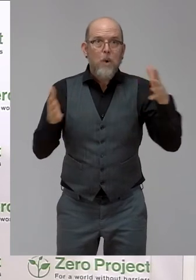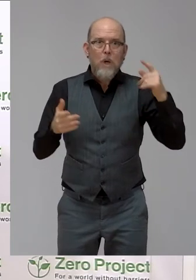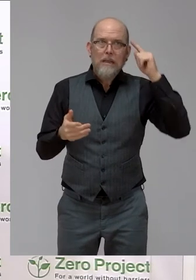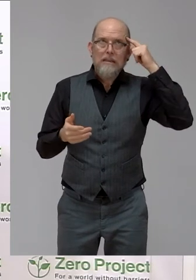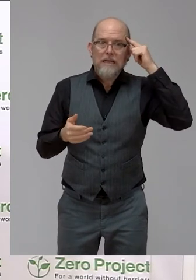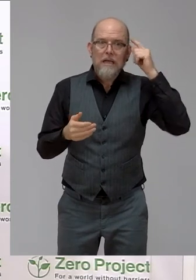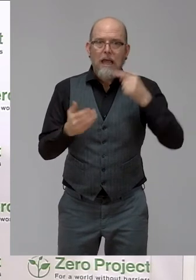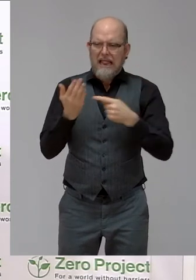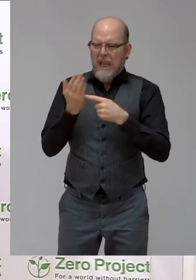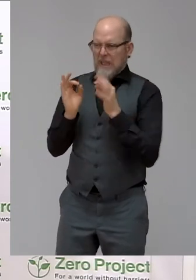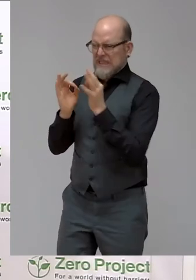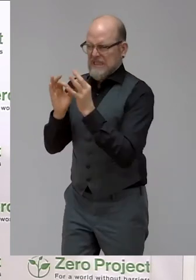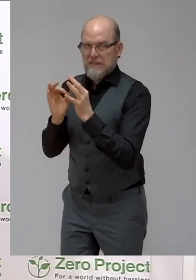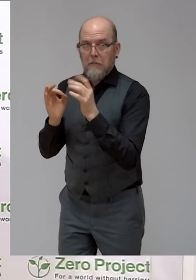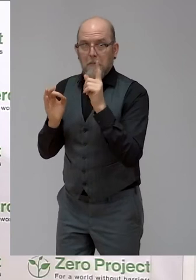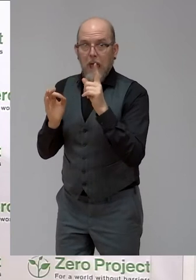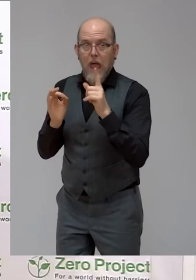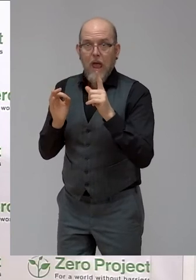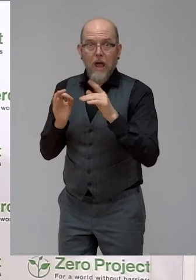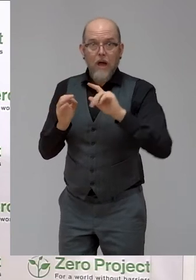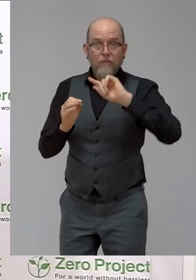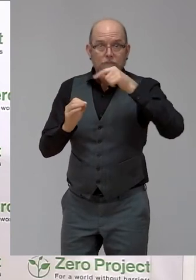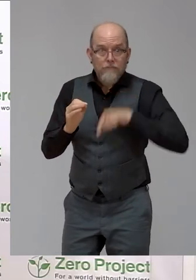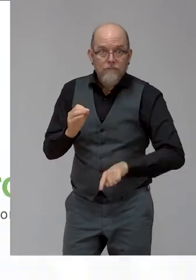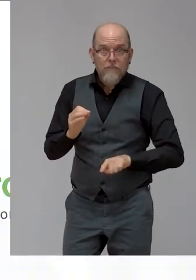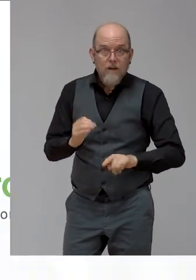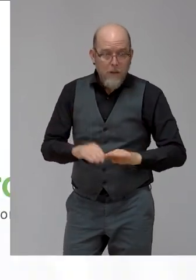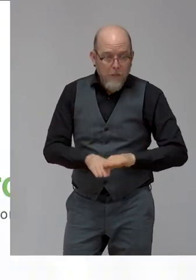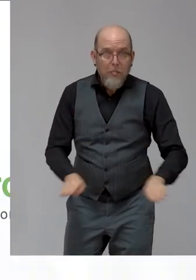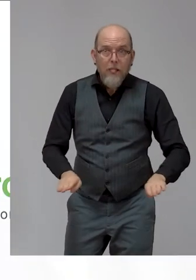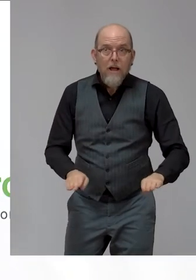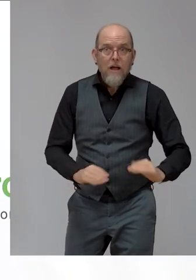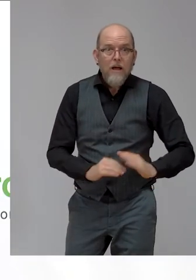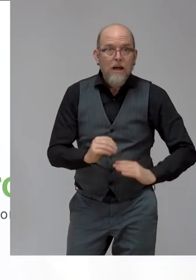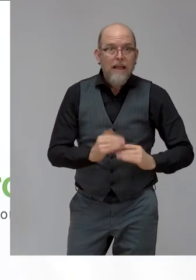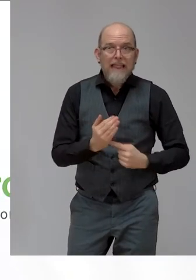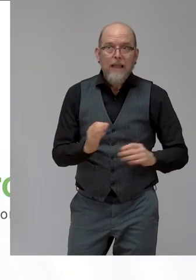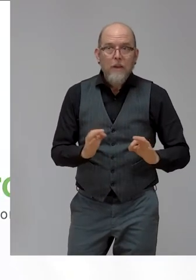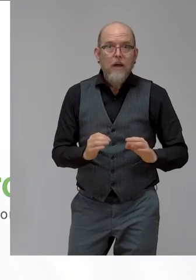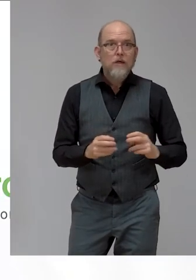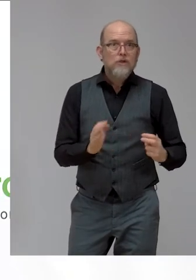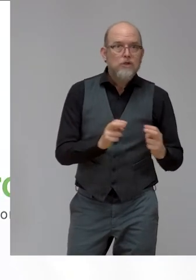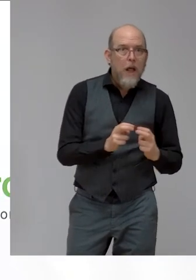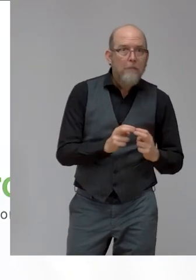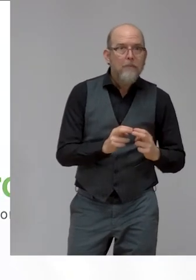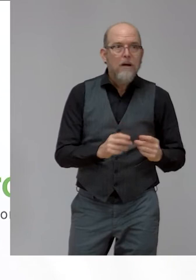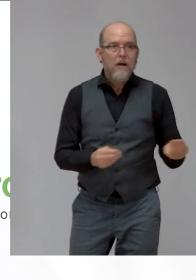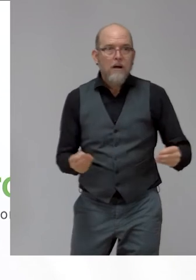the ground. Absolutely, and you notice actually that what you're doing impacts the others.